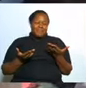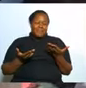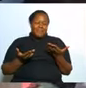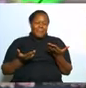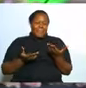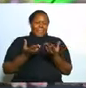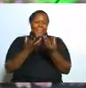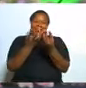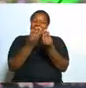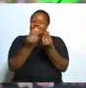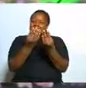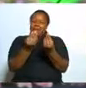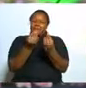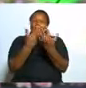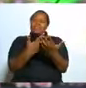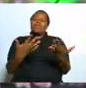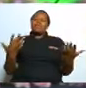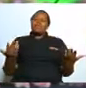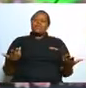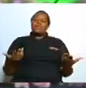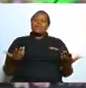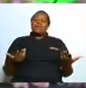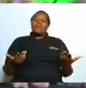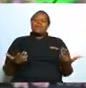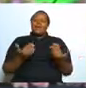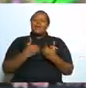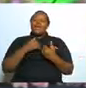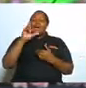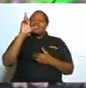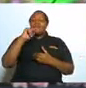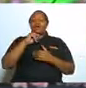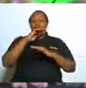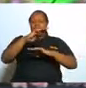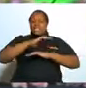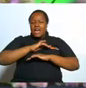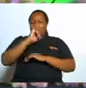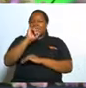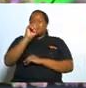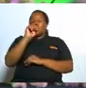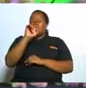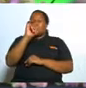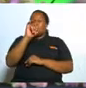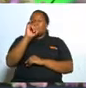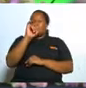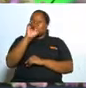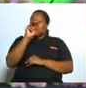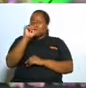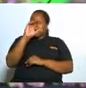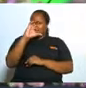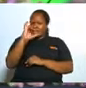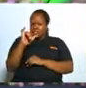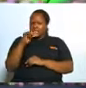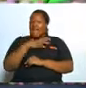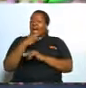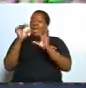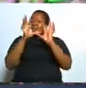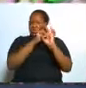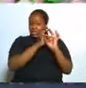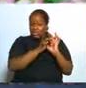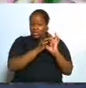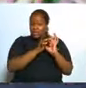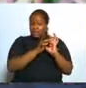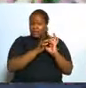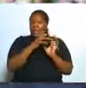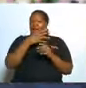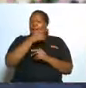simple like that there is no enough intimacy and connection also this one because I think we have